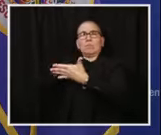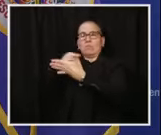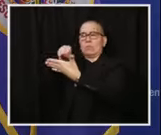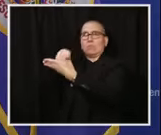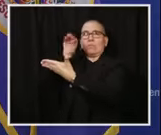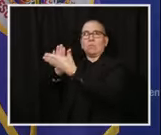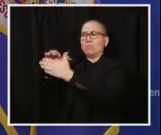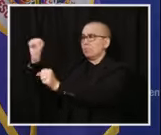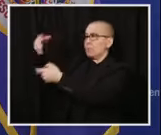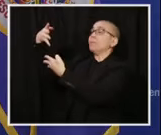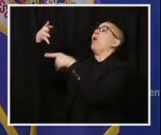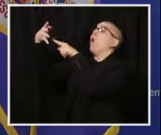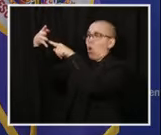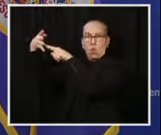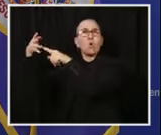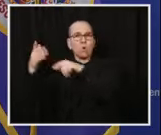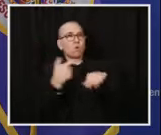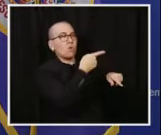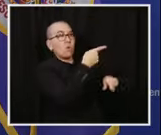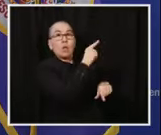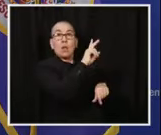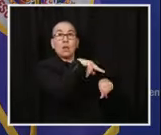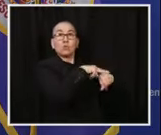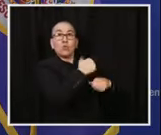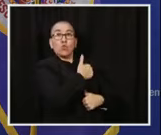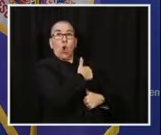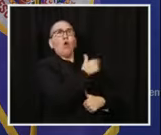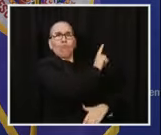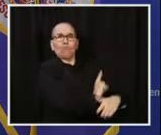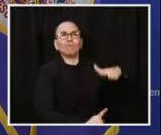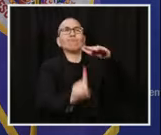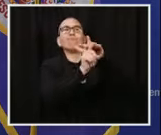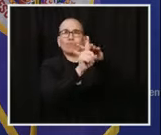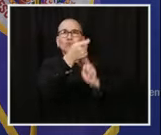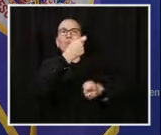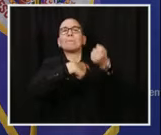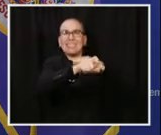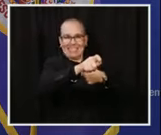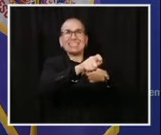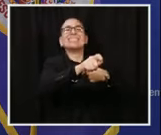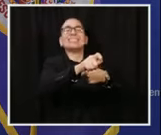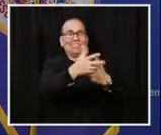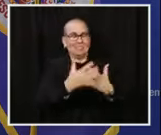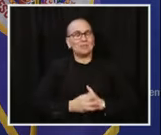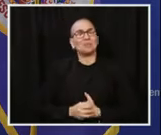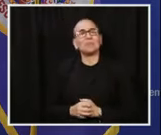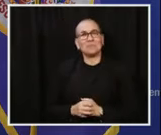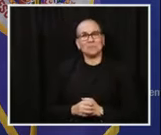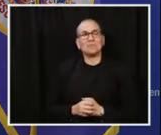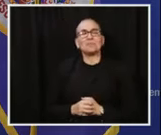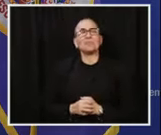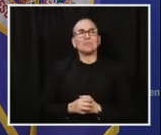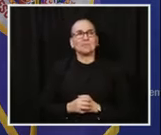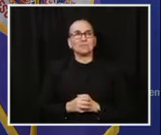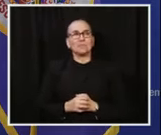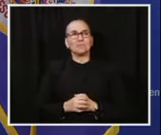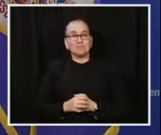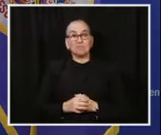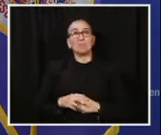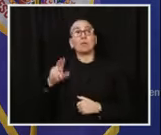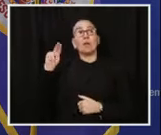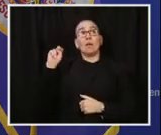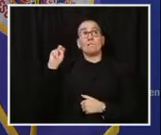this system. And just in the month of November alone, we were able to assist with the placement of individuals within